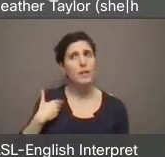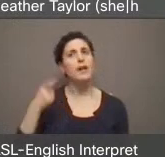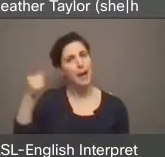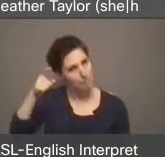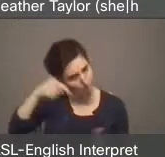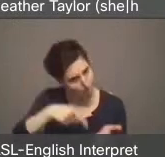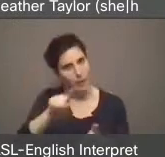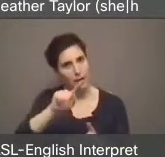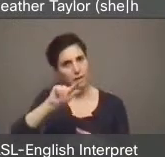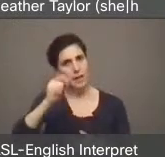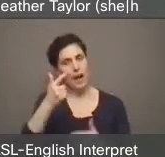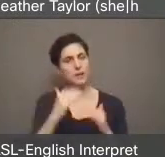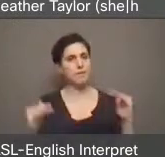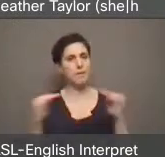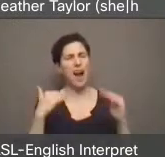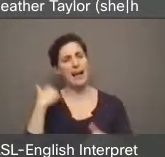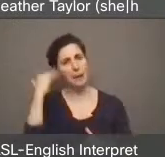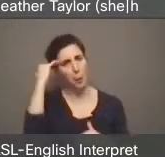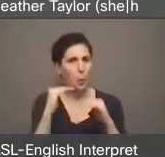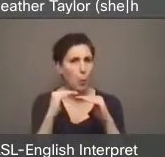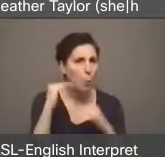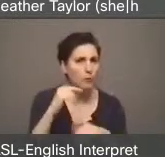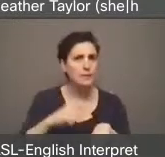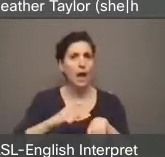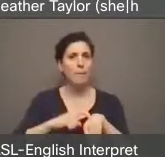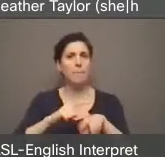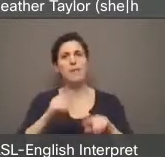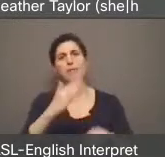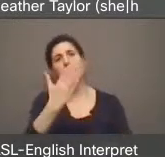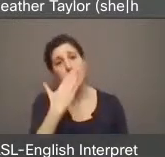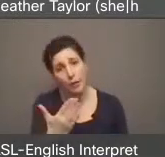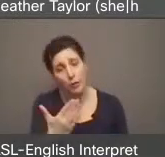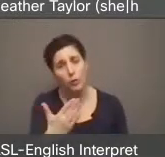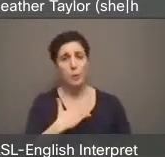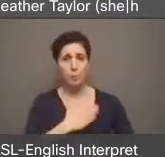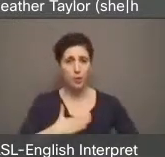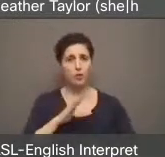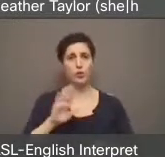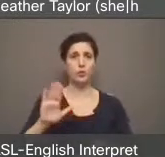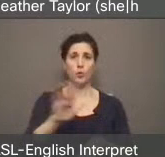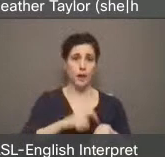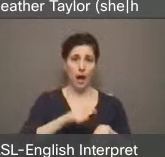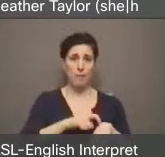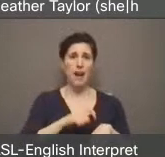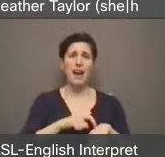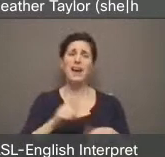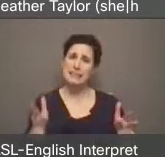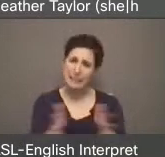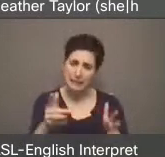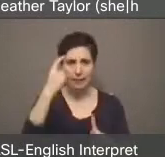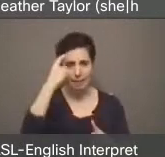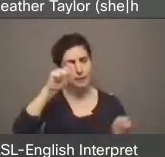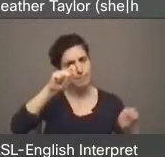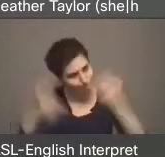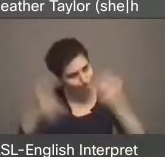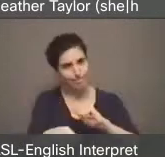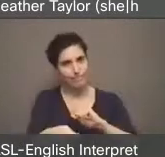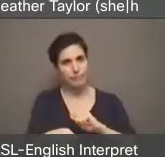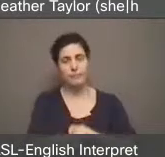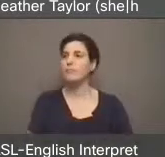Thank you. I know I'm over and I appreciate your time, but we need a radical rethink. Thank you very much, Crystal.